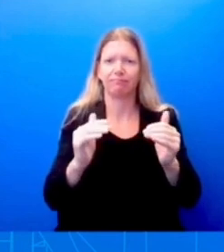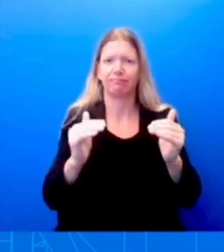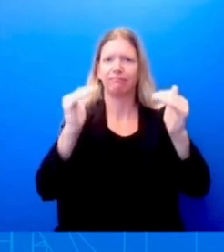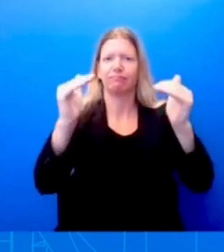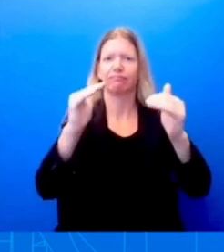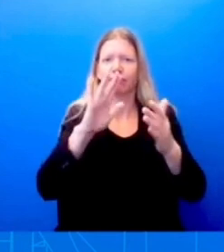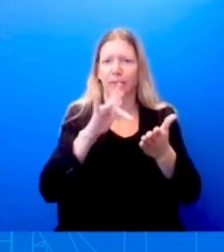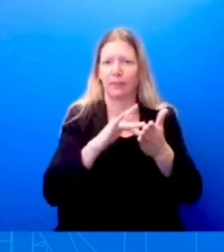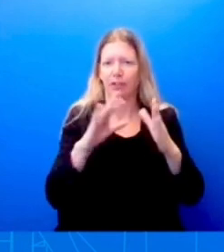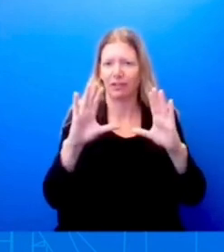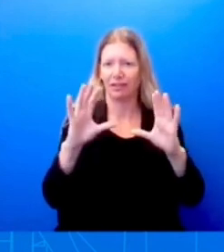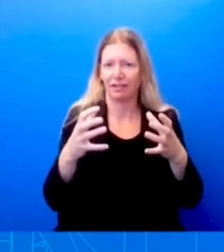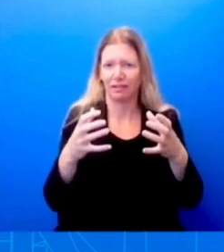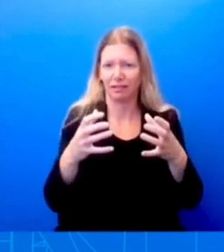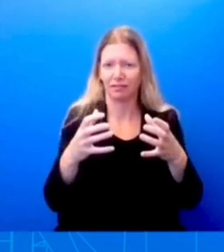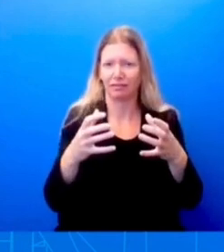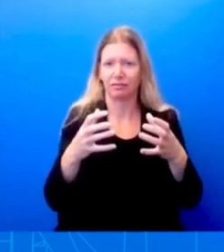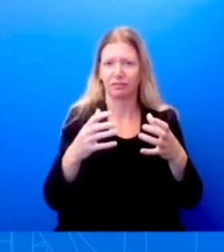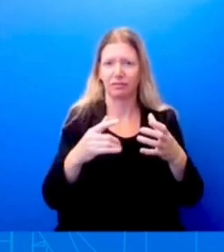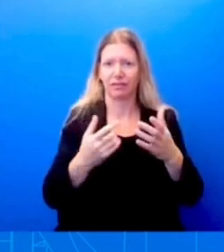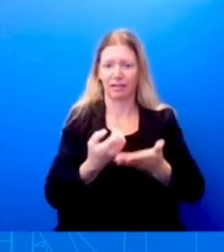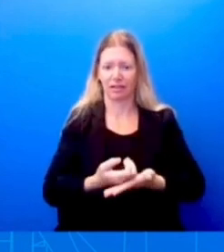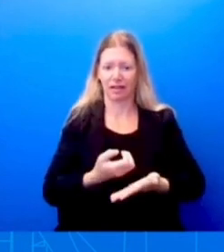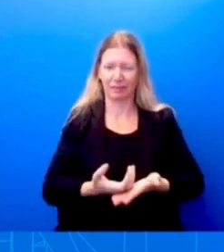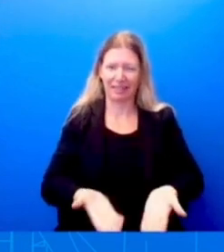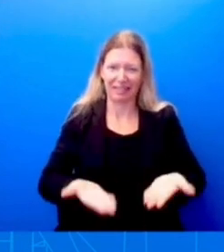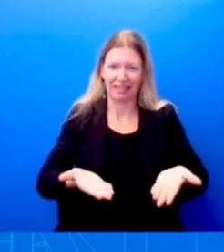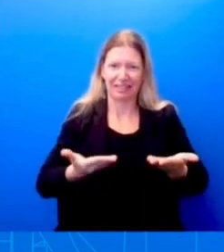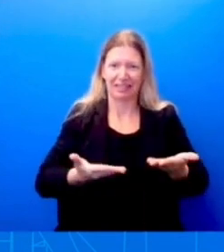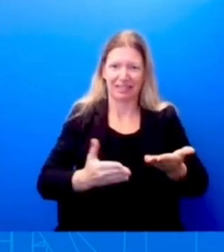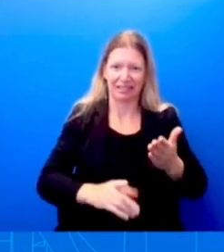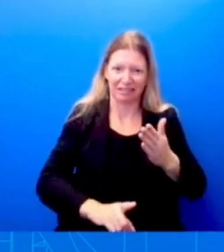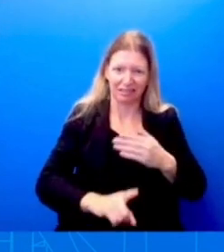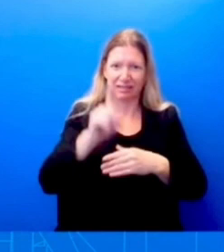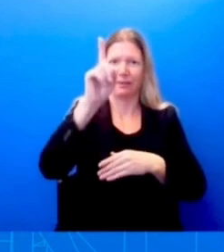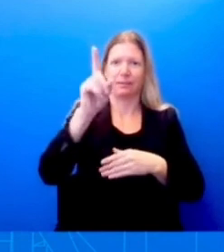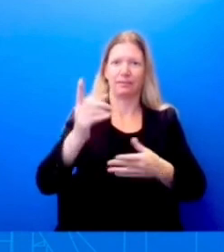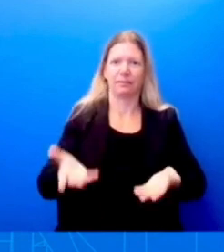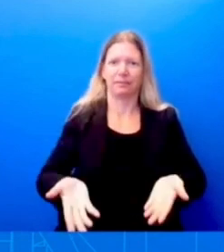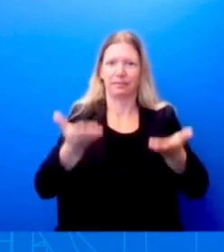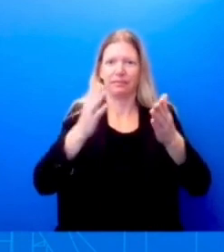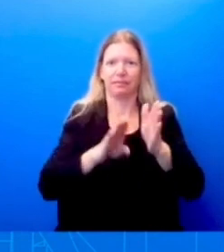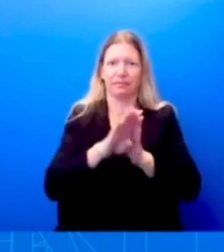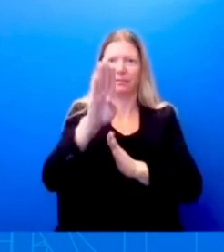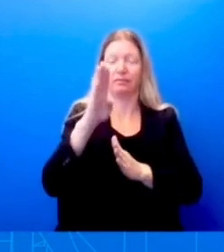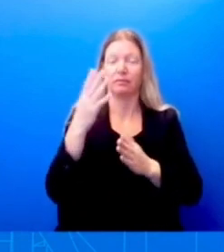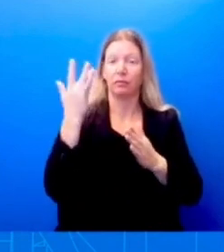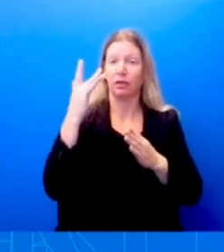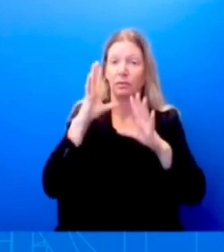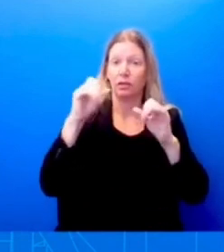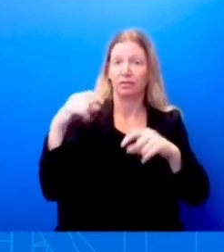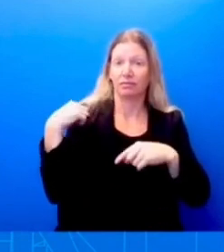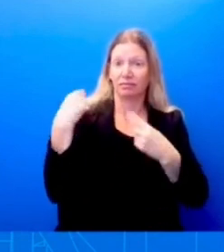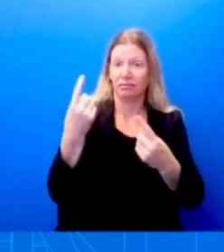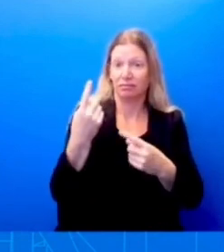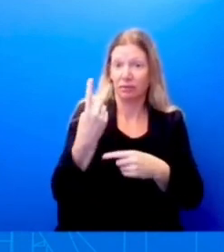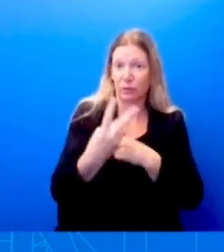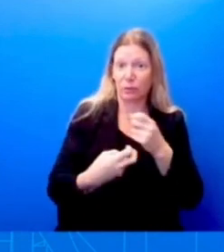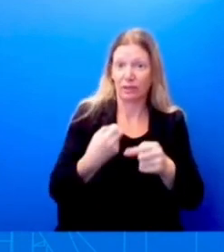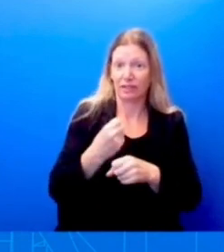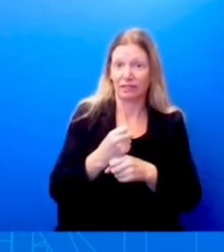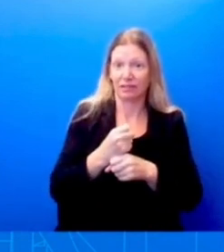is incredibly important to this president. That's why he has said that the last two years is not just the last two years. He doesn't believe in trickle down economics. He knows that doesn't work.